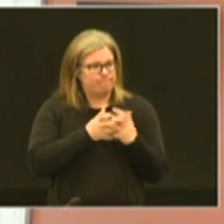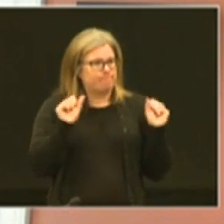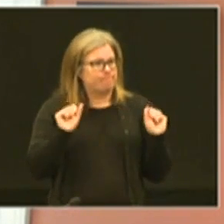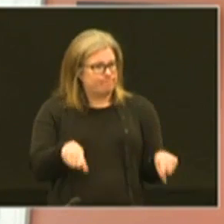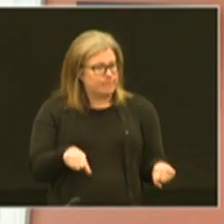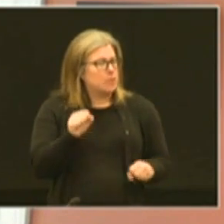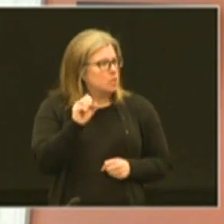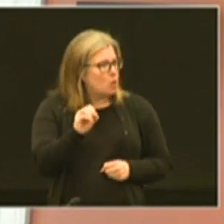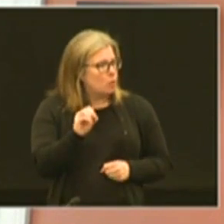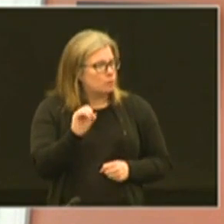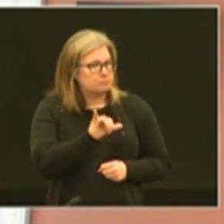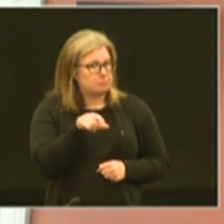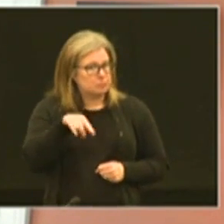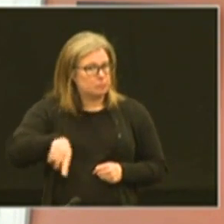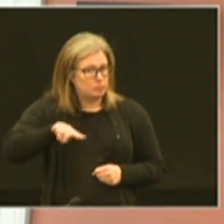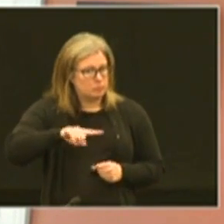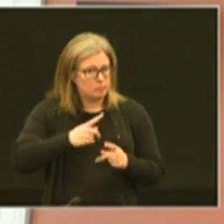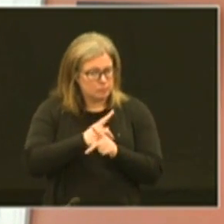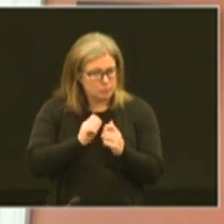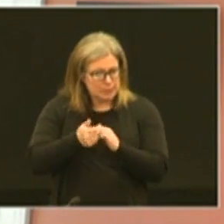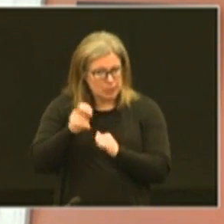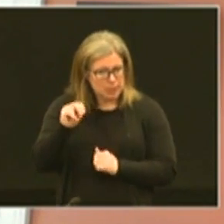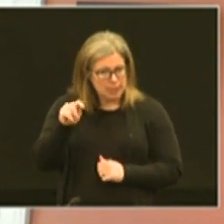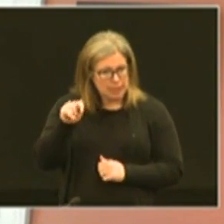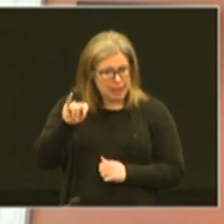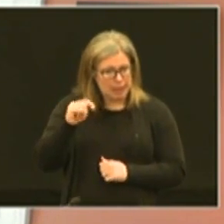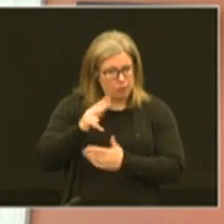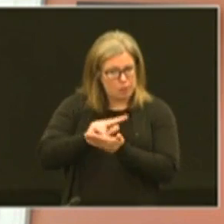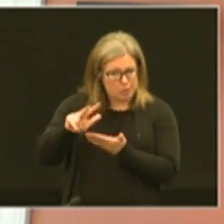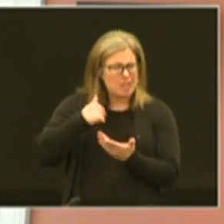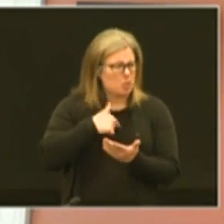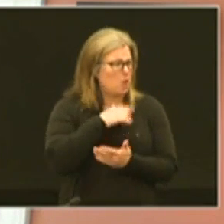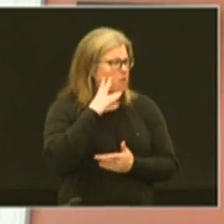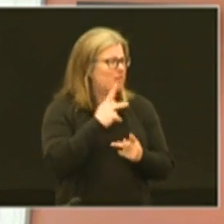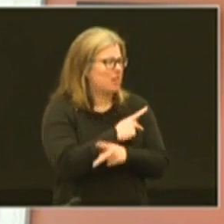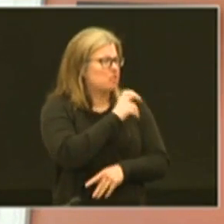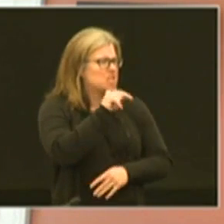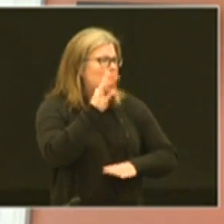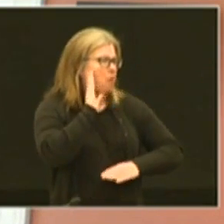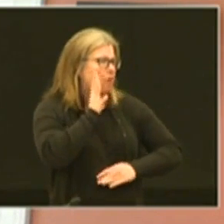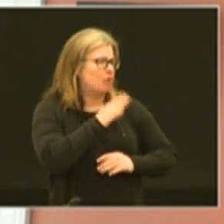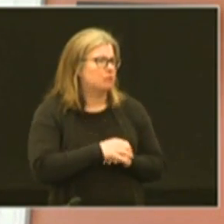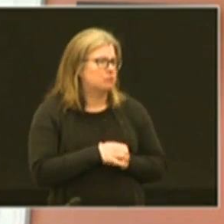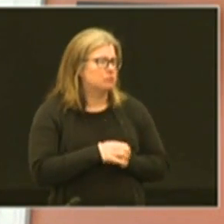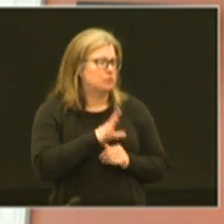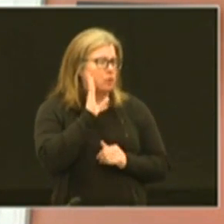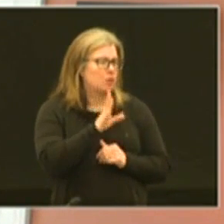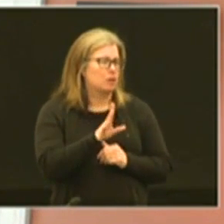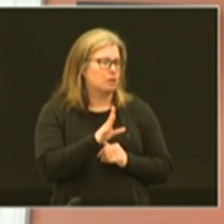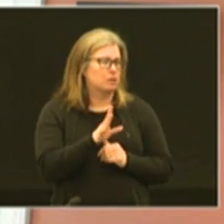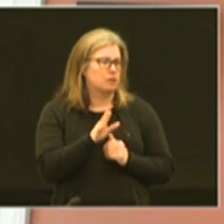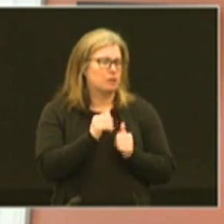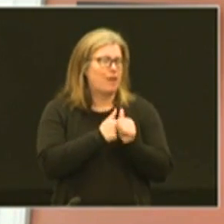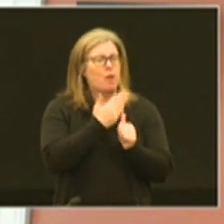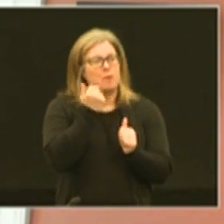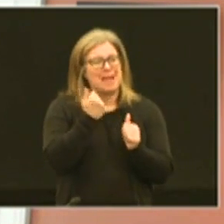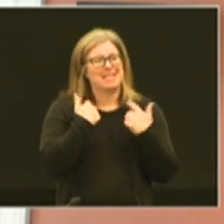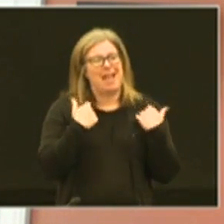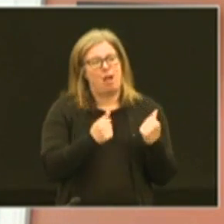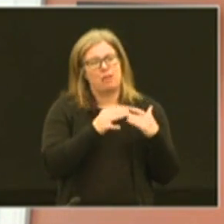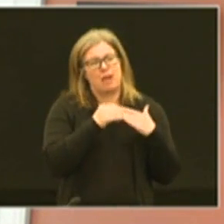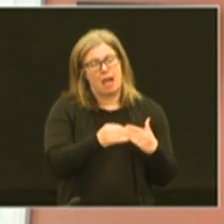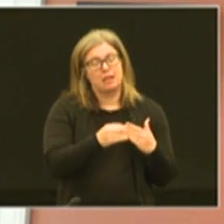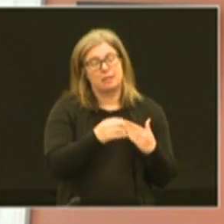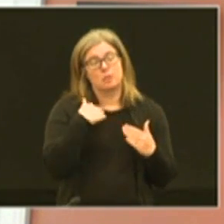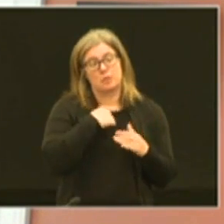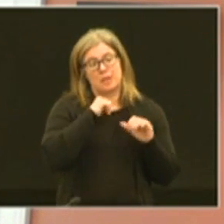this so just like you guys figured out how to do nti in three weeks we'll figure these things out yeah we're going to follow the best health guidance as we